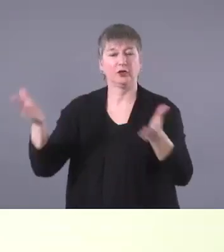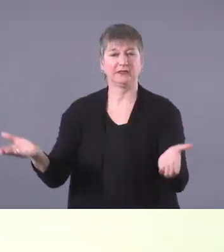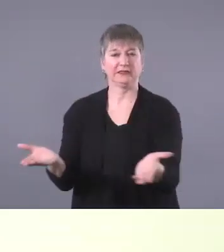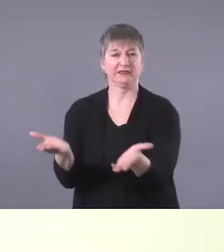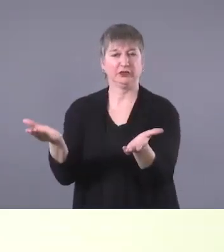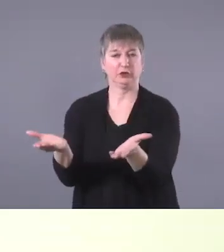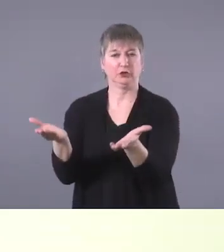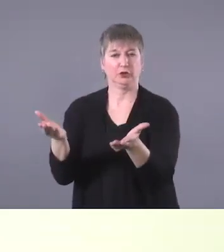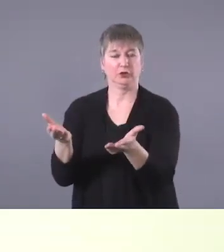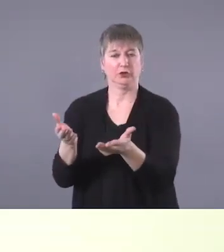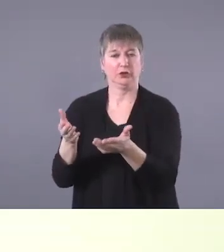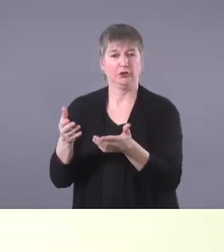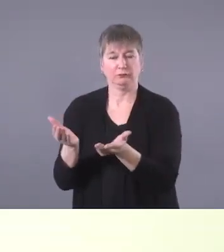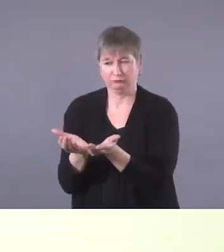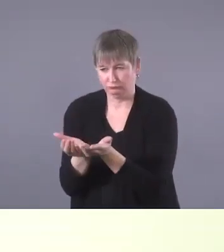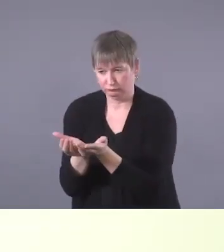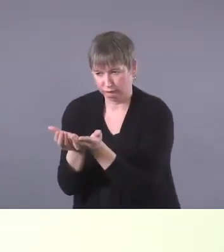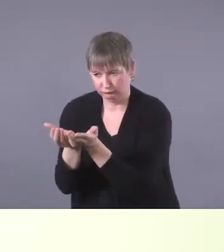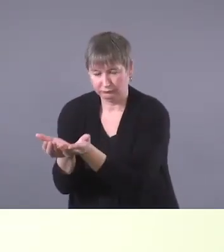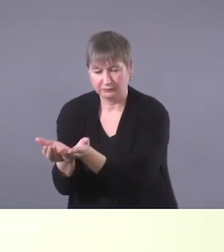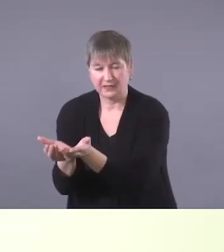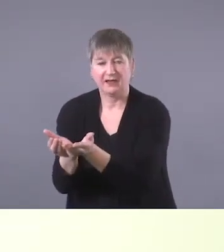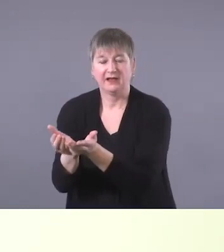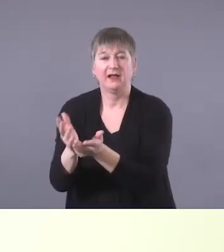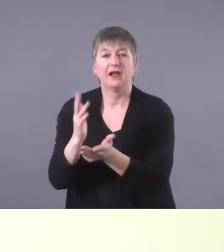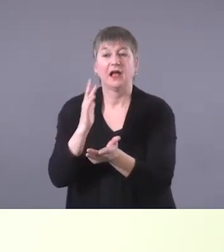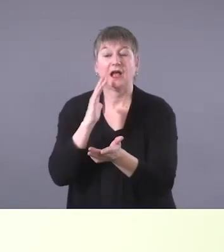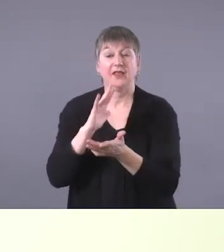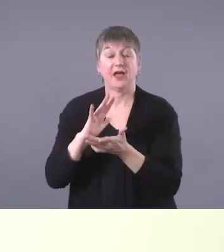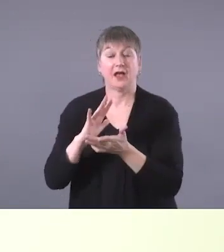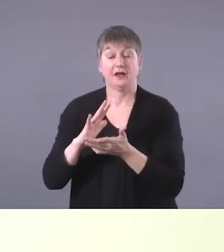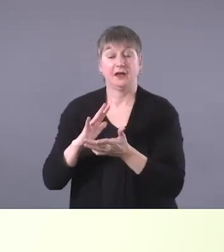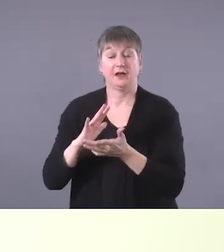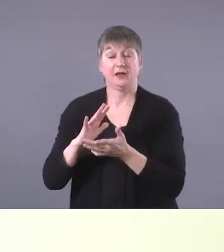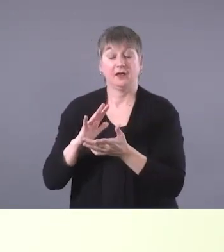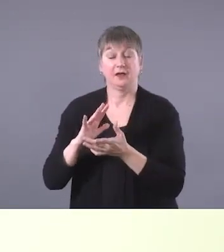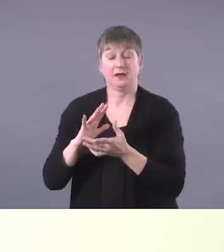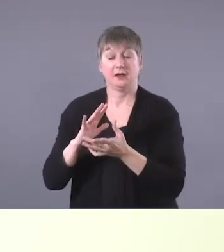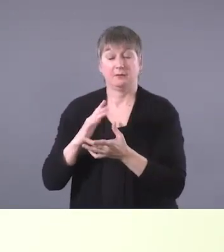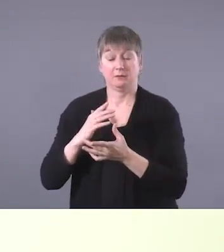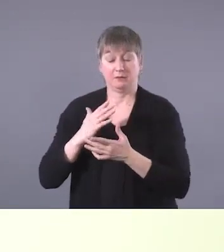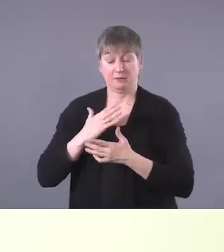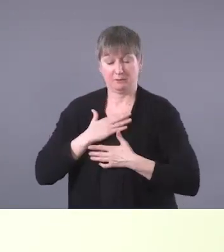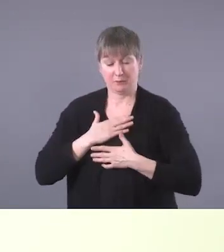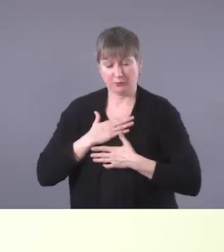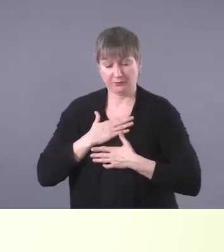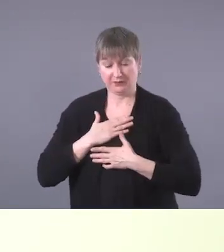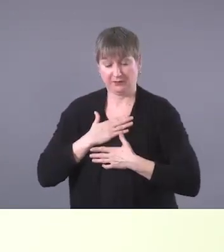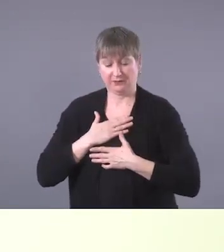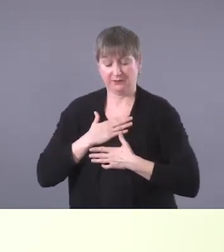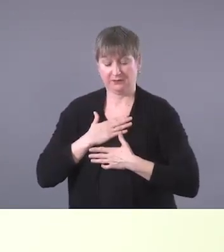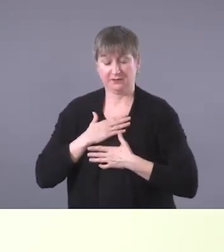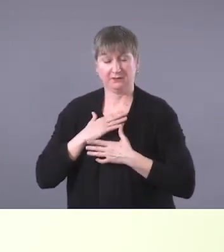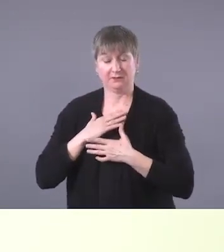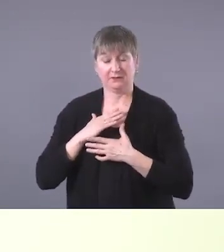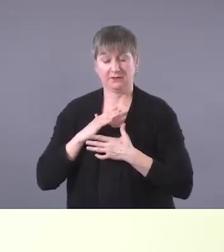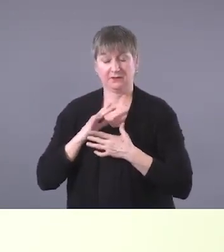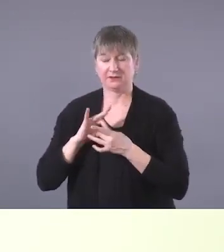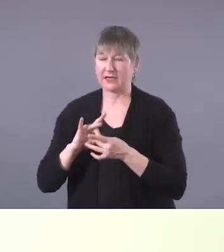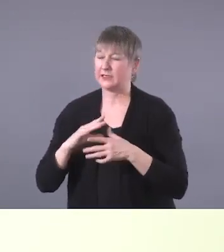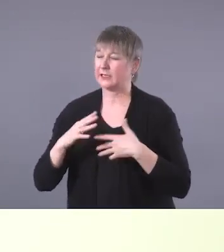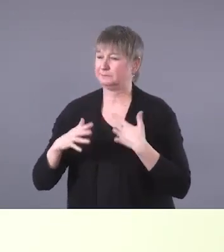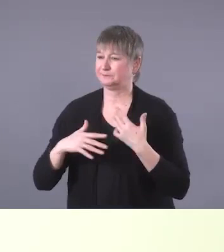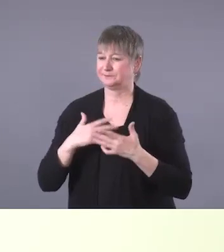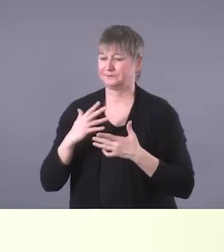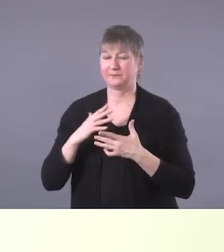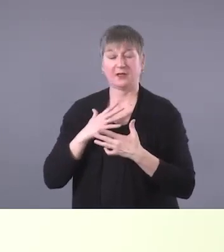and it ties the person to, um, to the, the